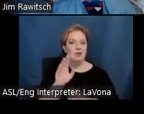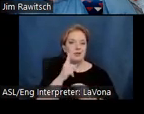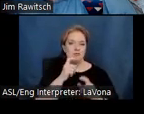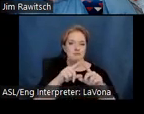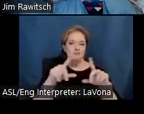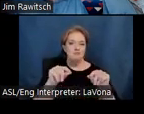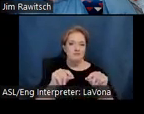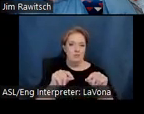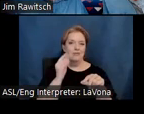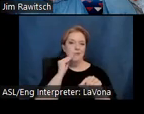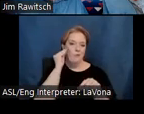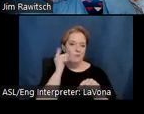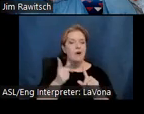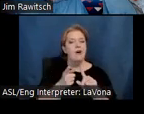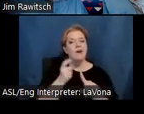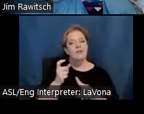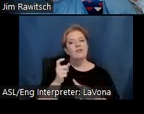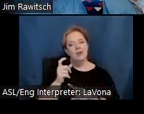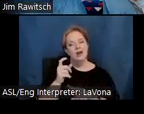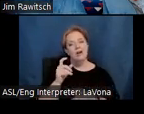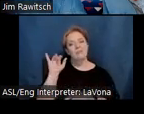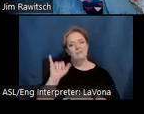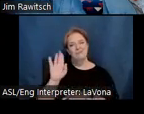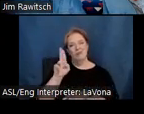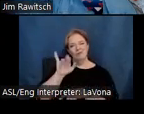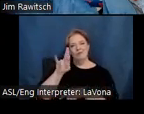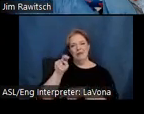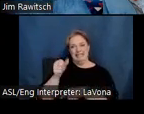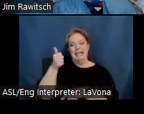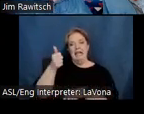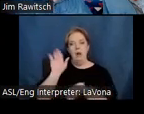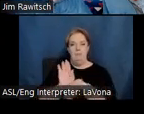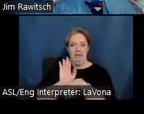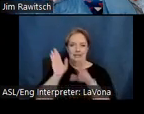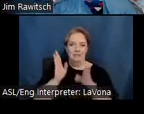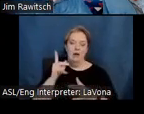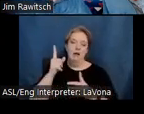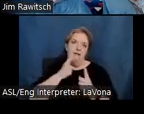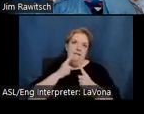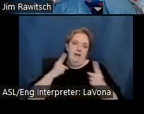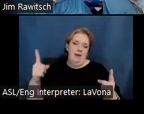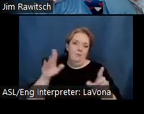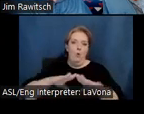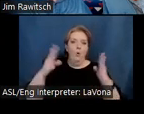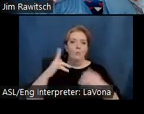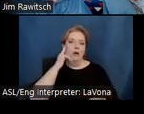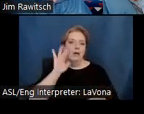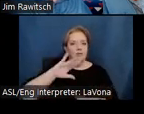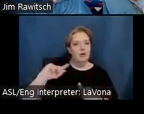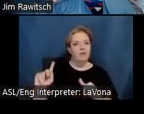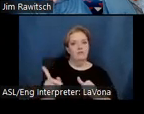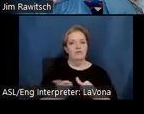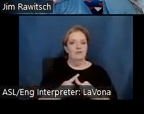businessman and socialite Raines, who is reported to have opened California's first commercial